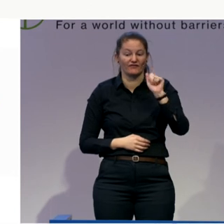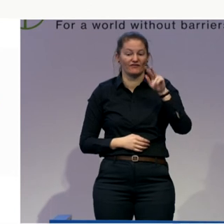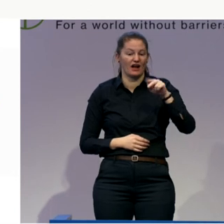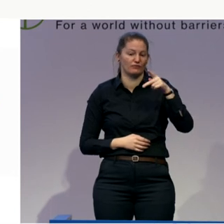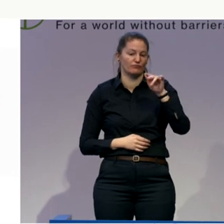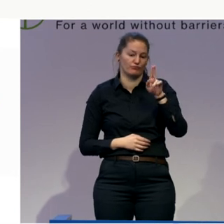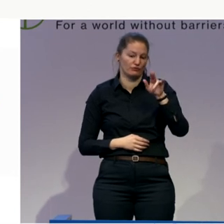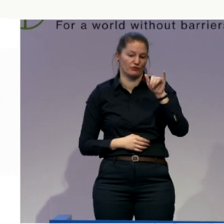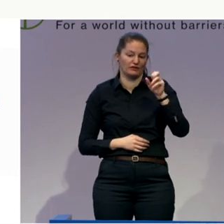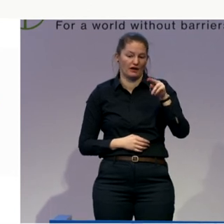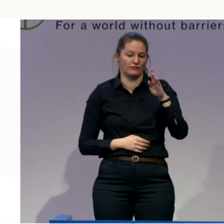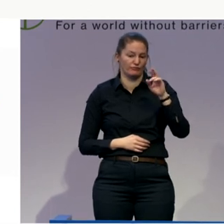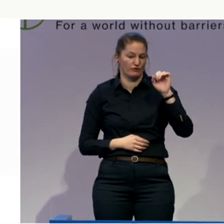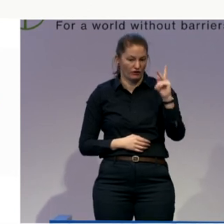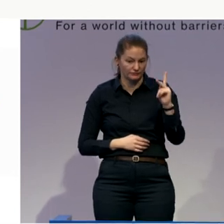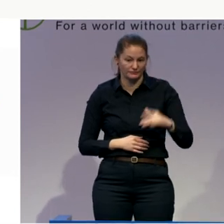which means countryman.